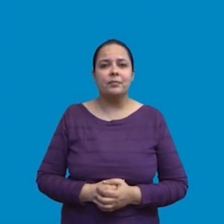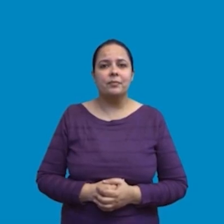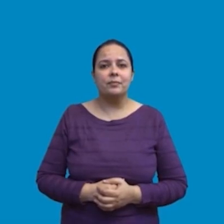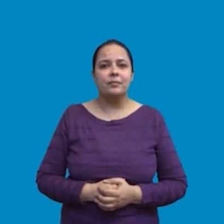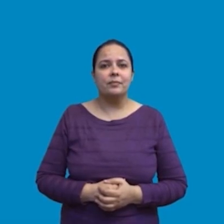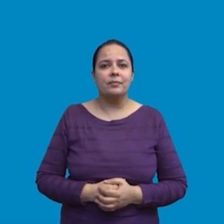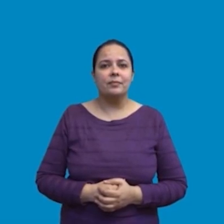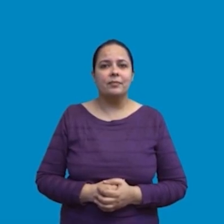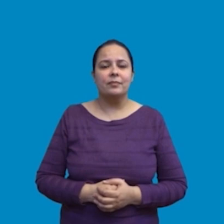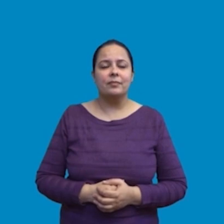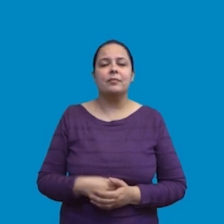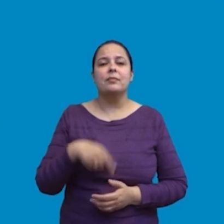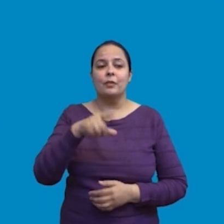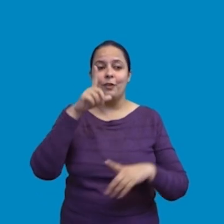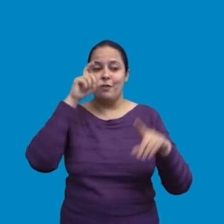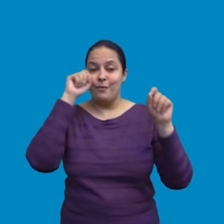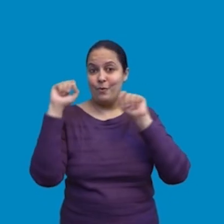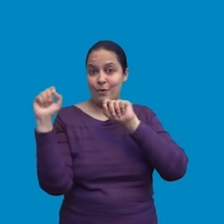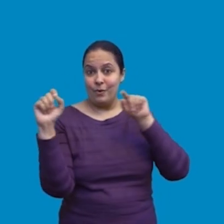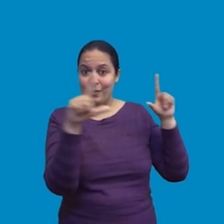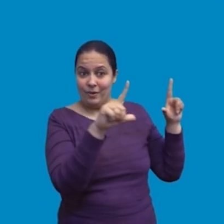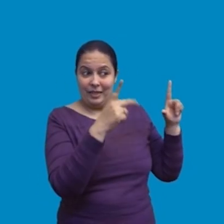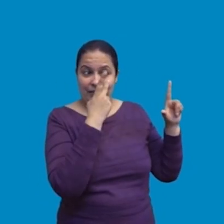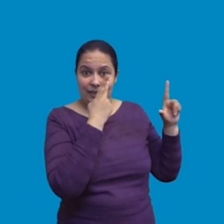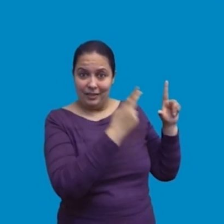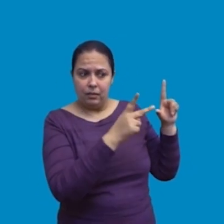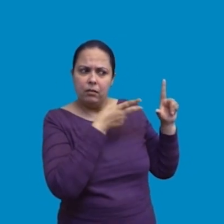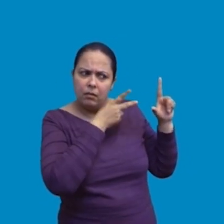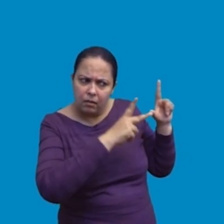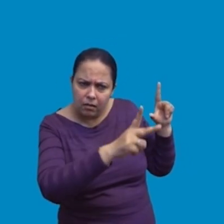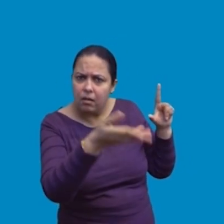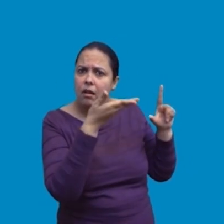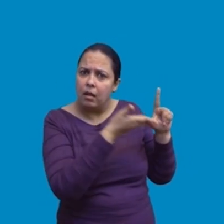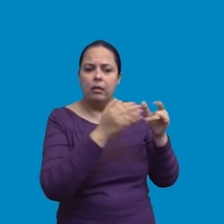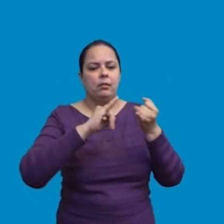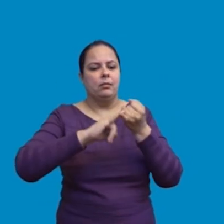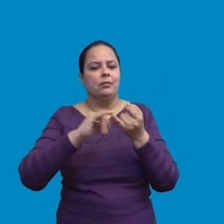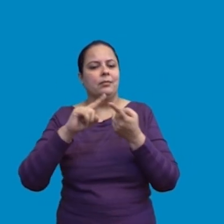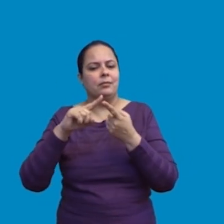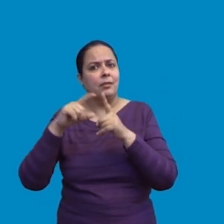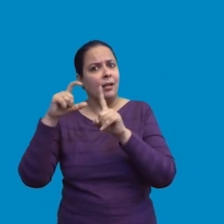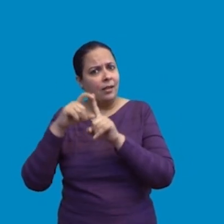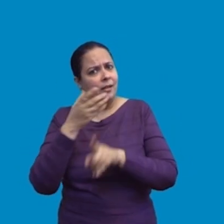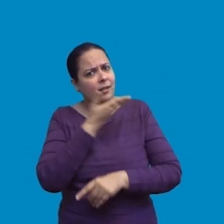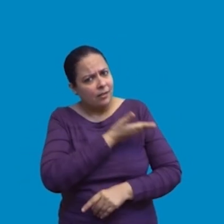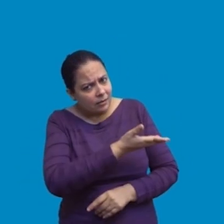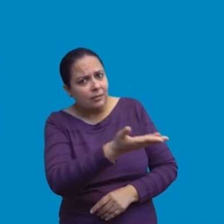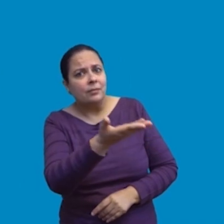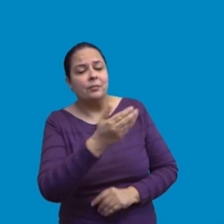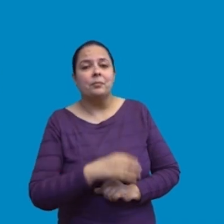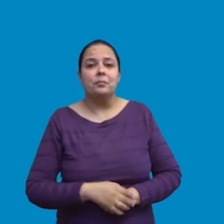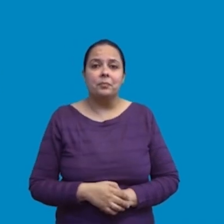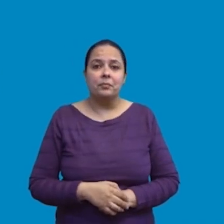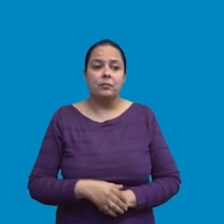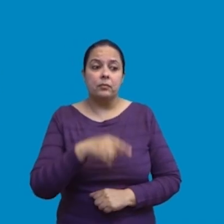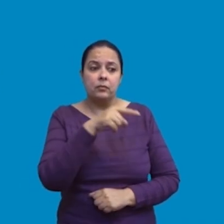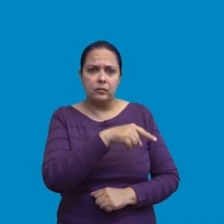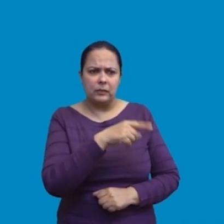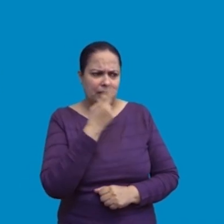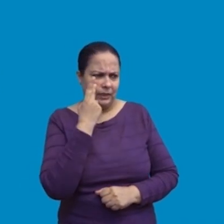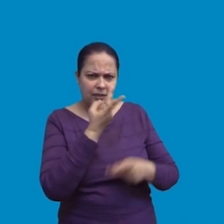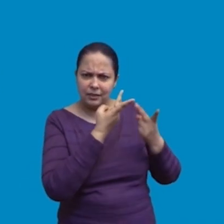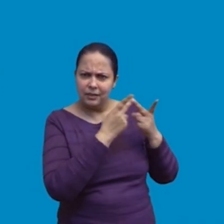Now come on, its activity time. Let's see if you can guess. By looking at their structure,